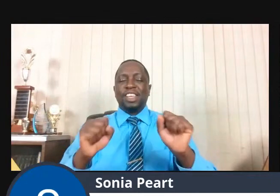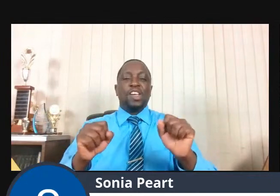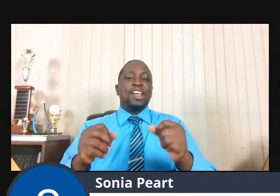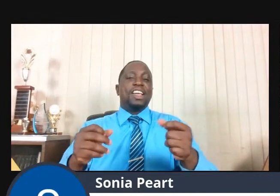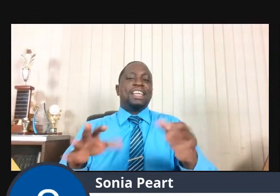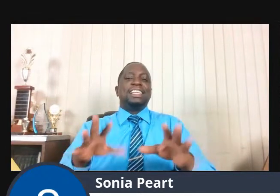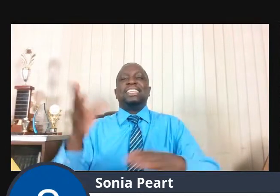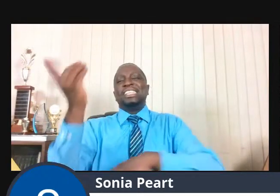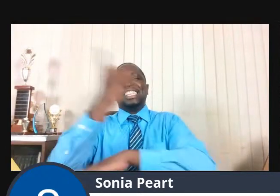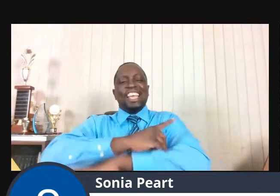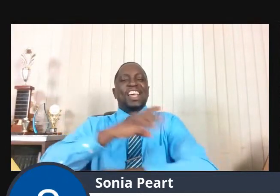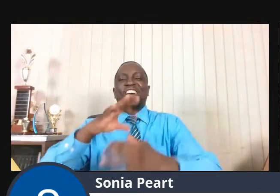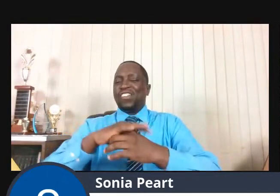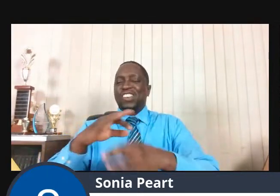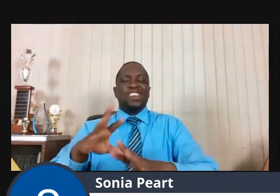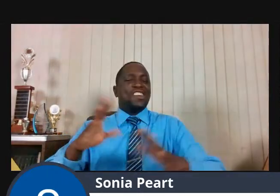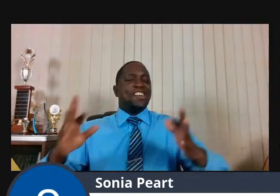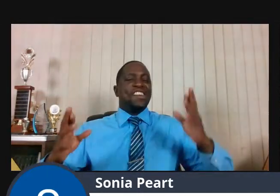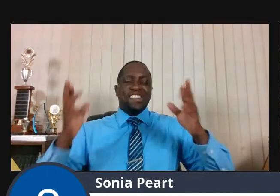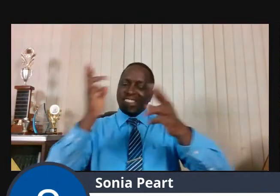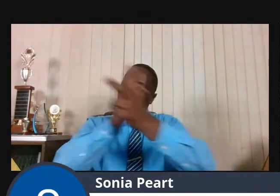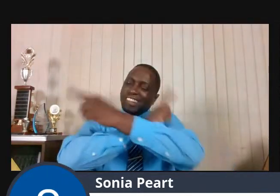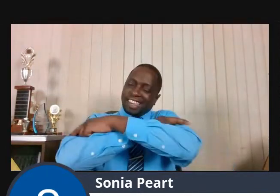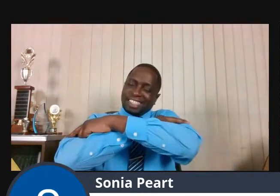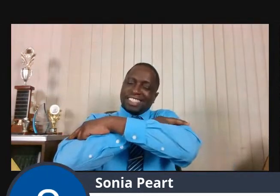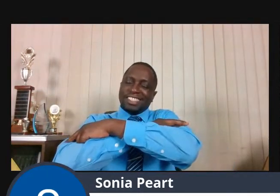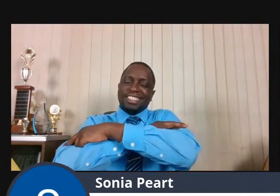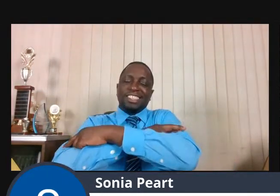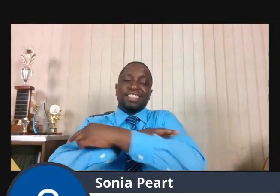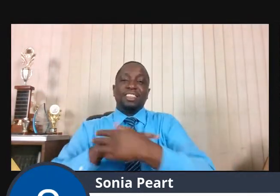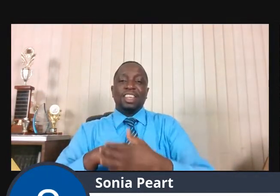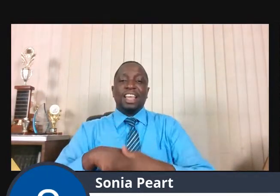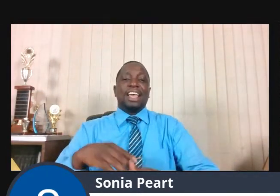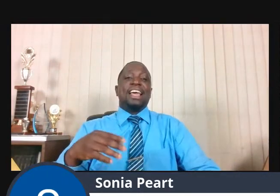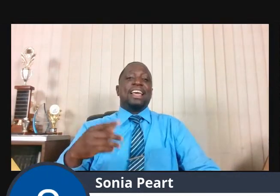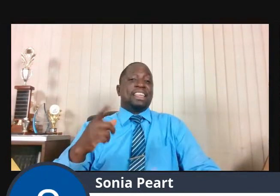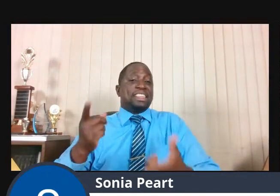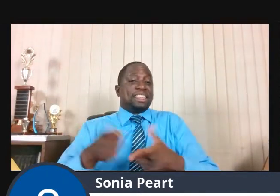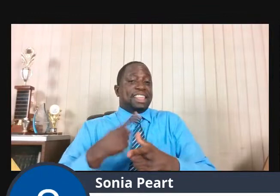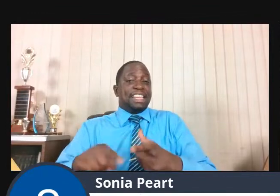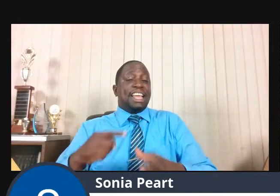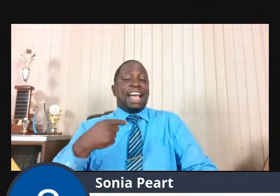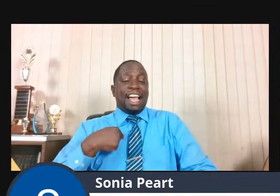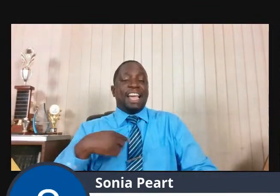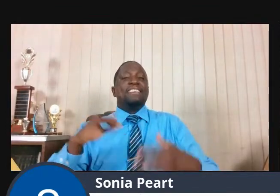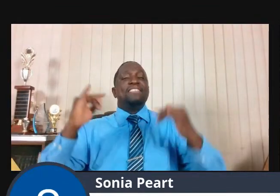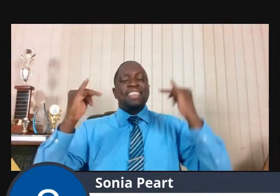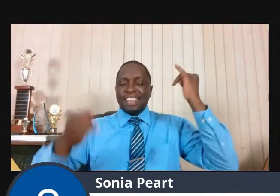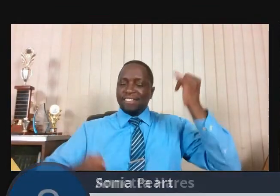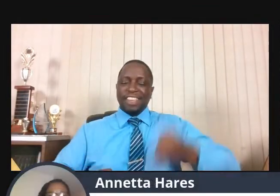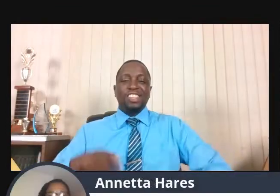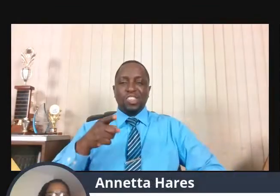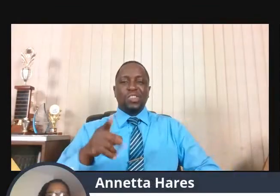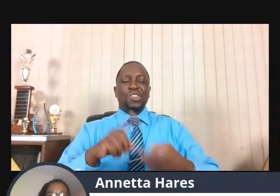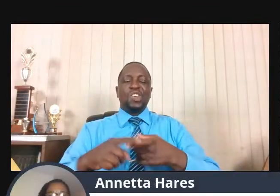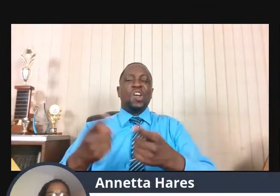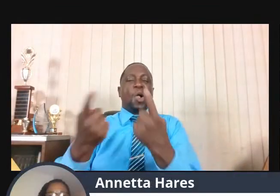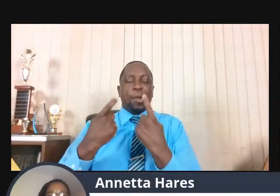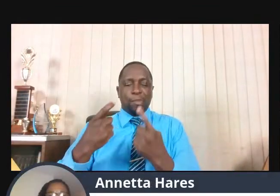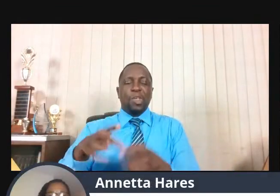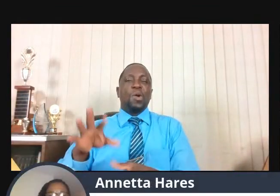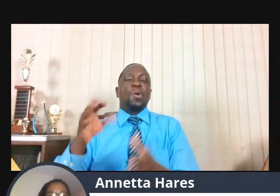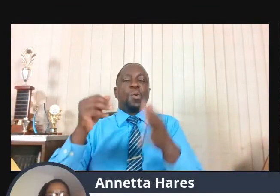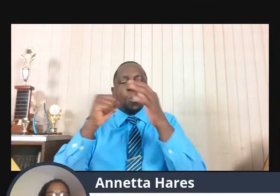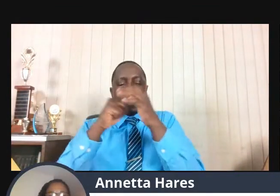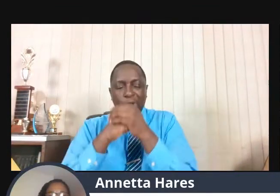of rejuvenation, then I invite you to come and worship with the Portmore Saints or